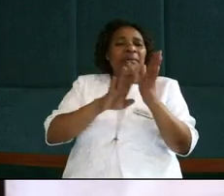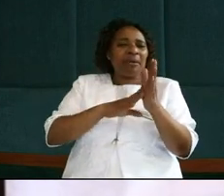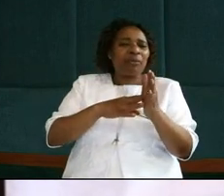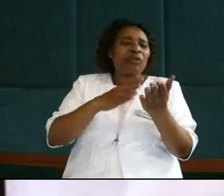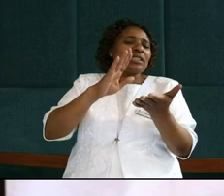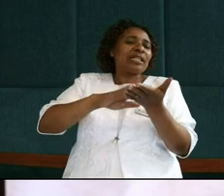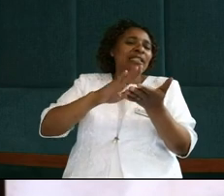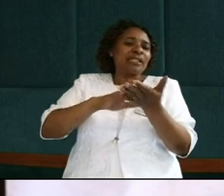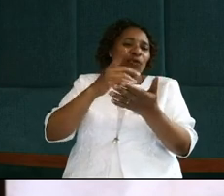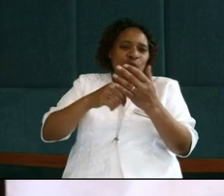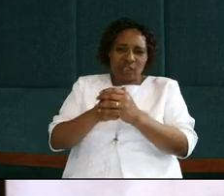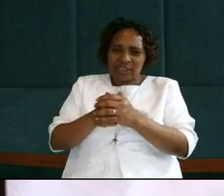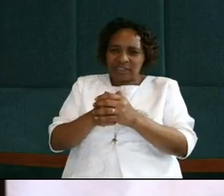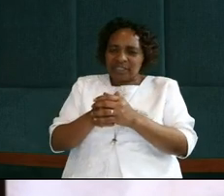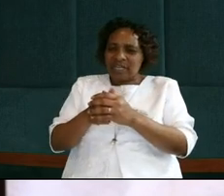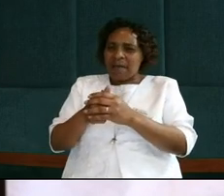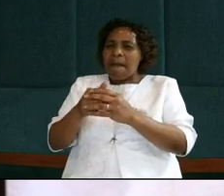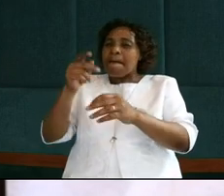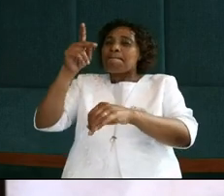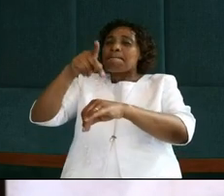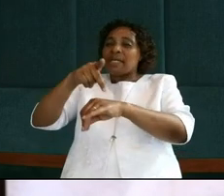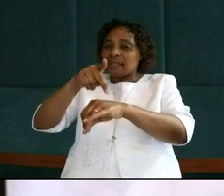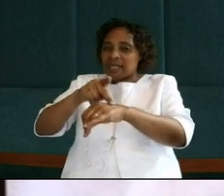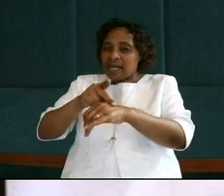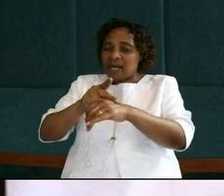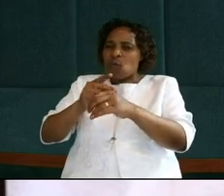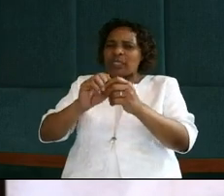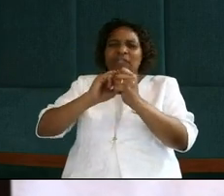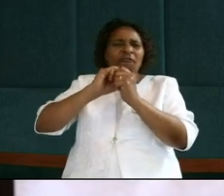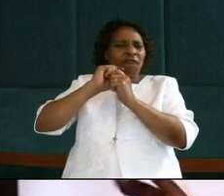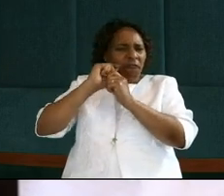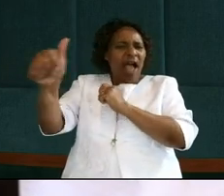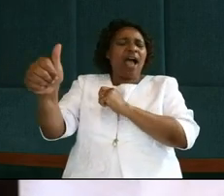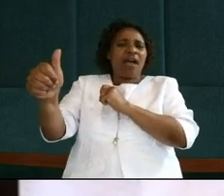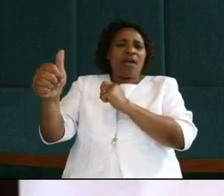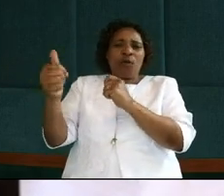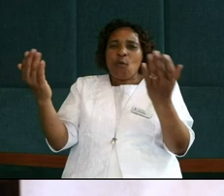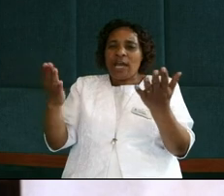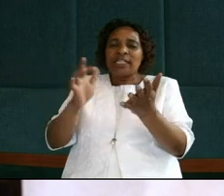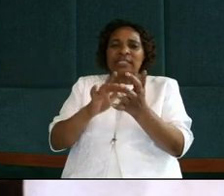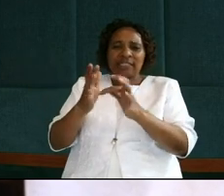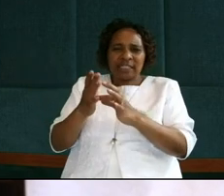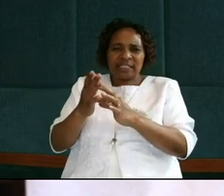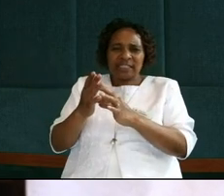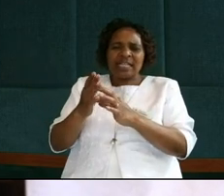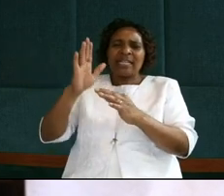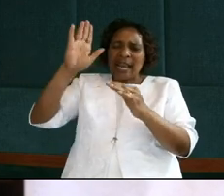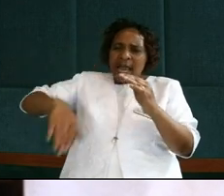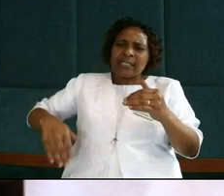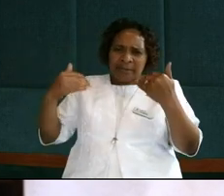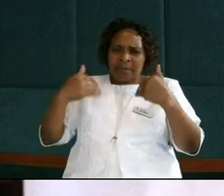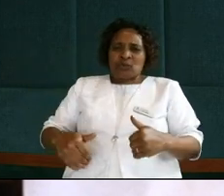suggest kind of that Peter was on the other extreme end where Jesus was because he seemed to be the last